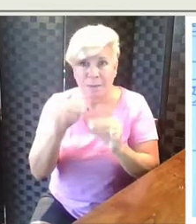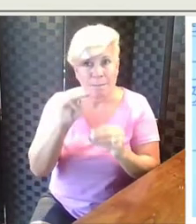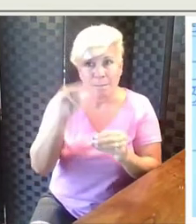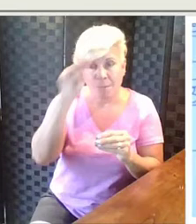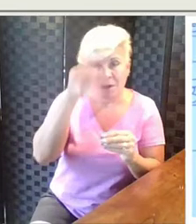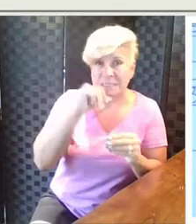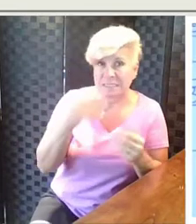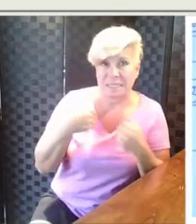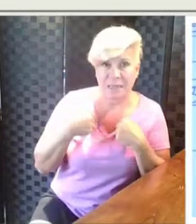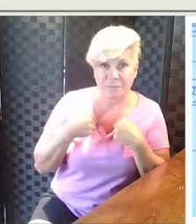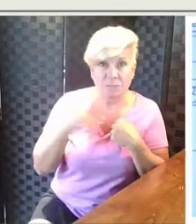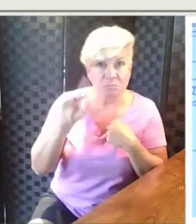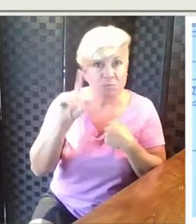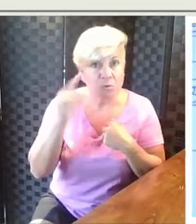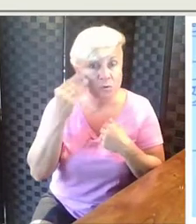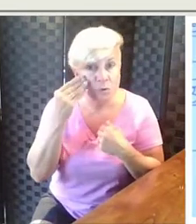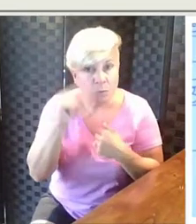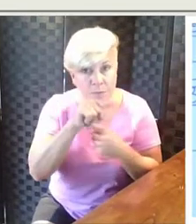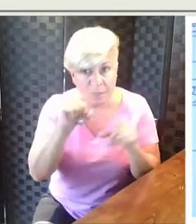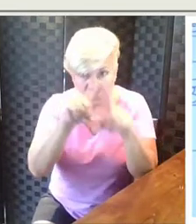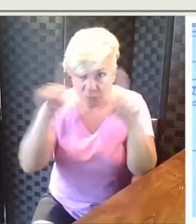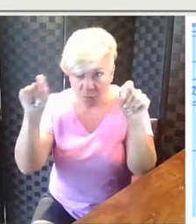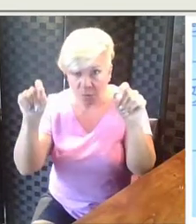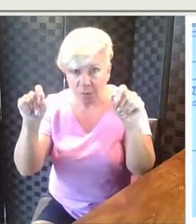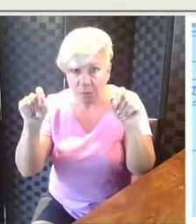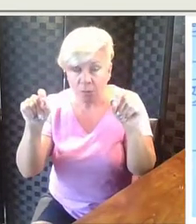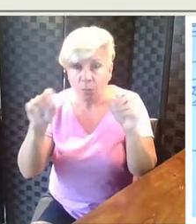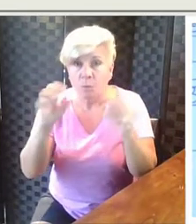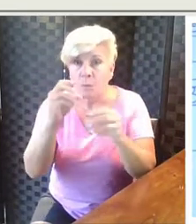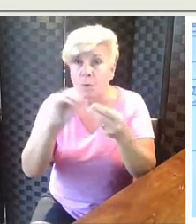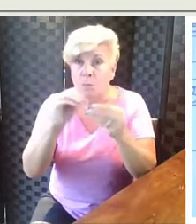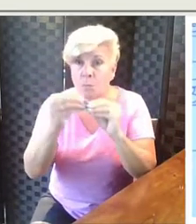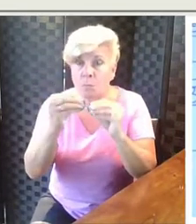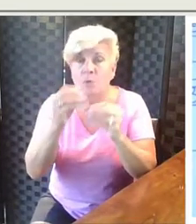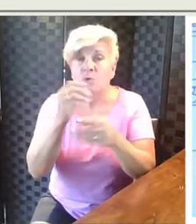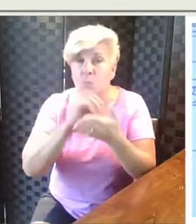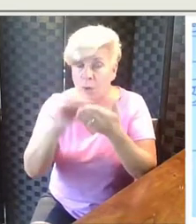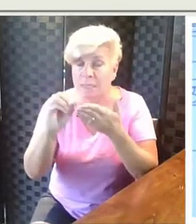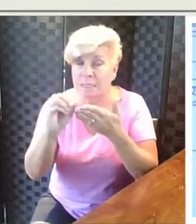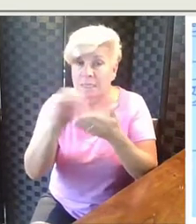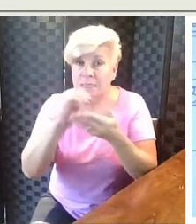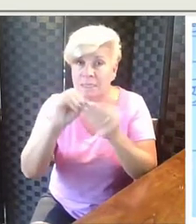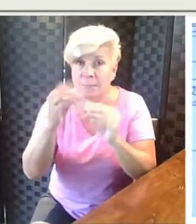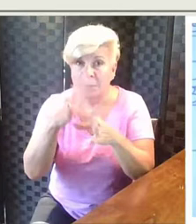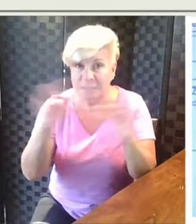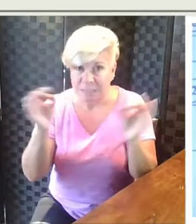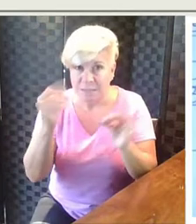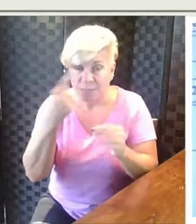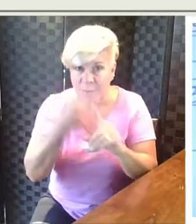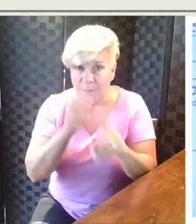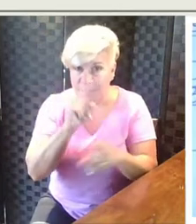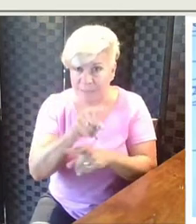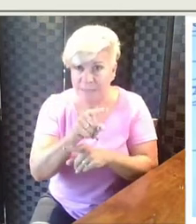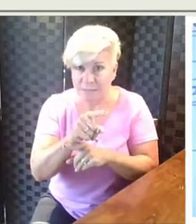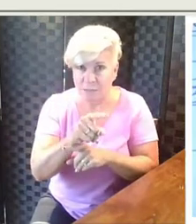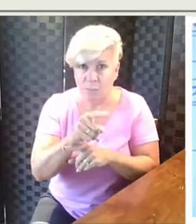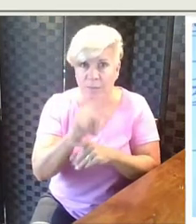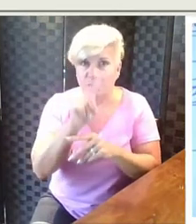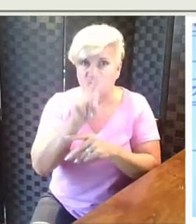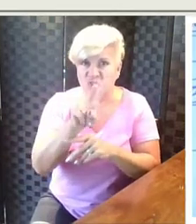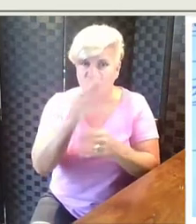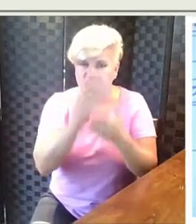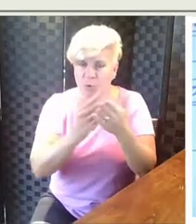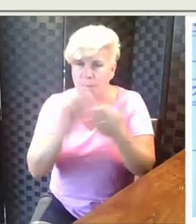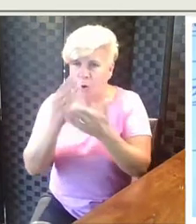This should look familiar and we should be able to create an equation from this. We have two parts now and we have a whole. And we are trying to